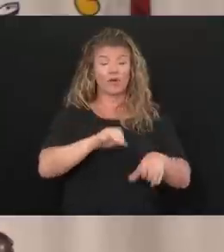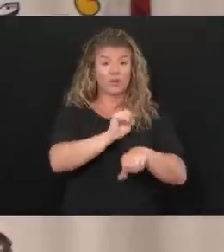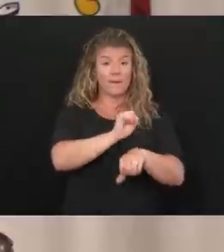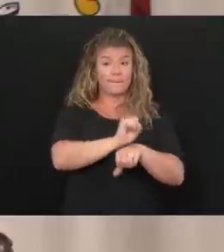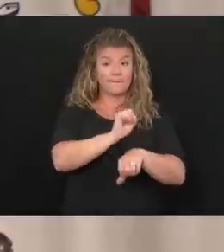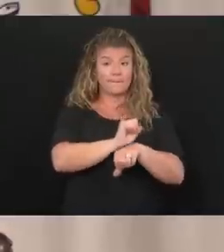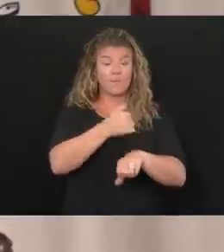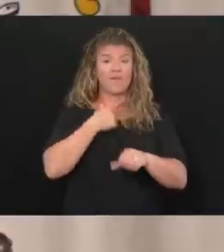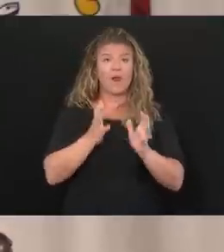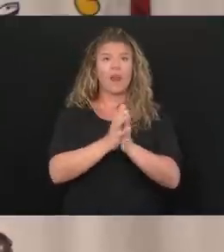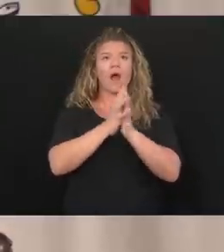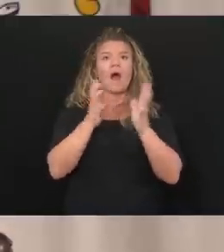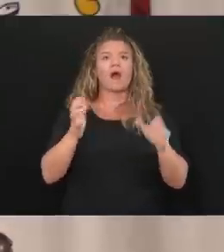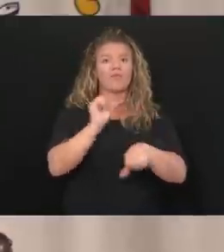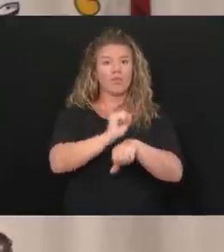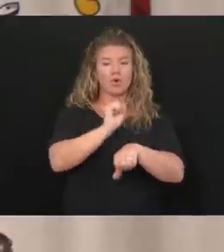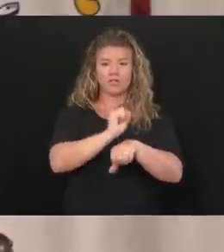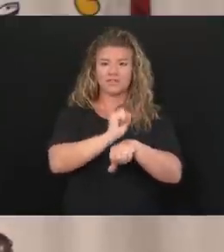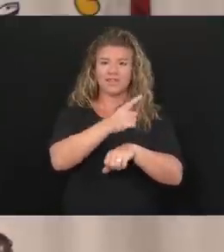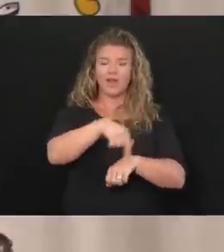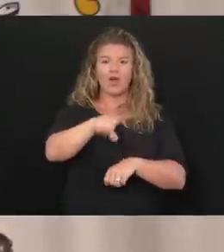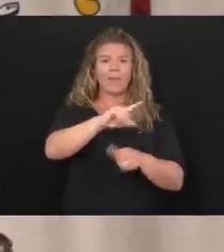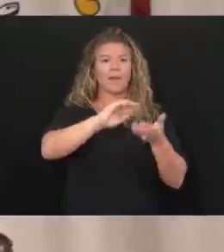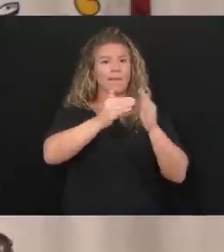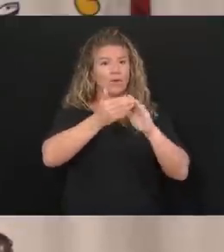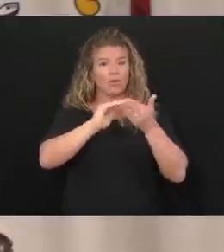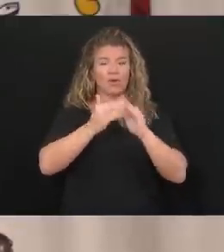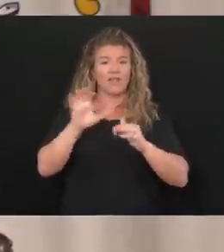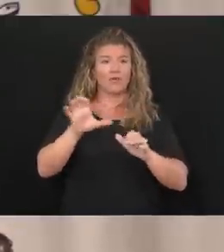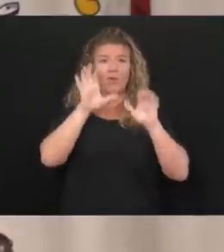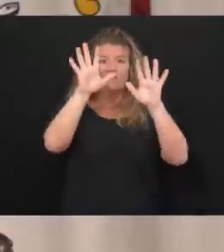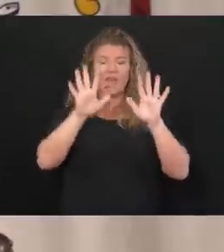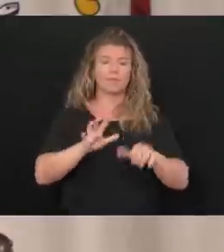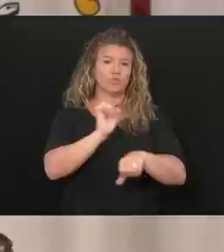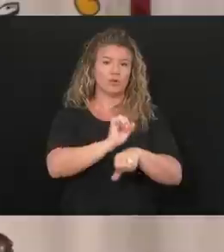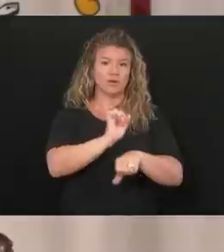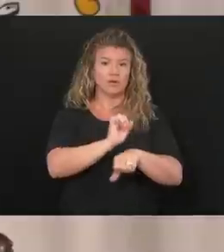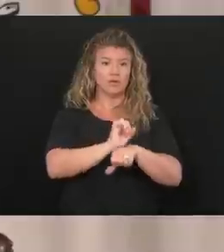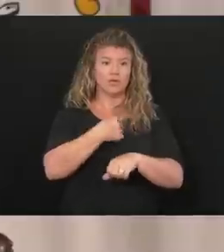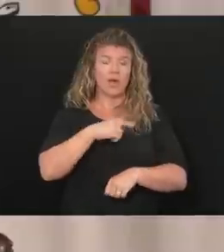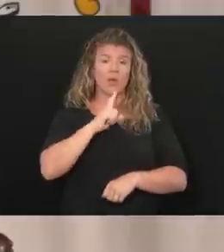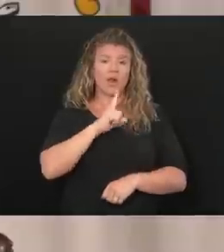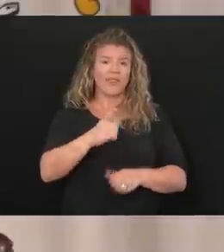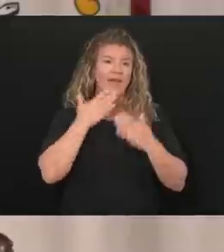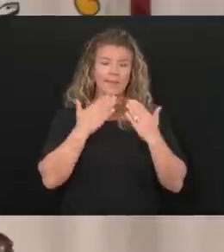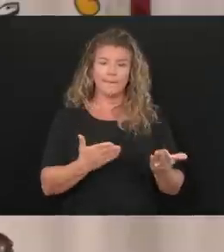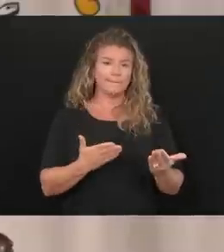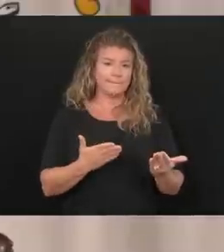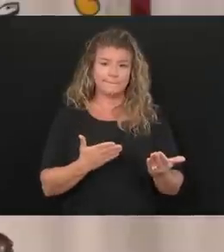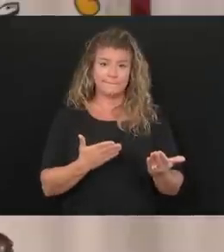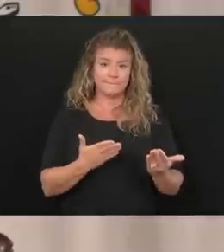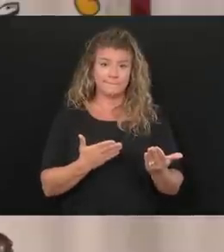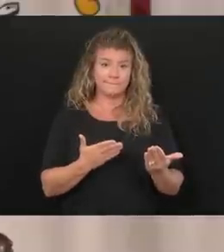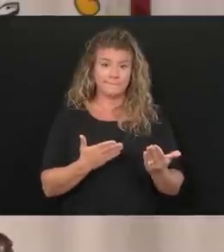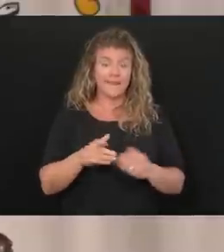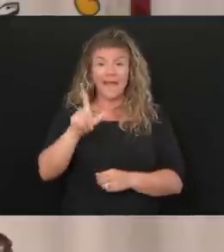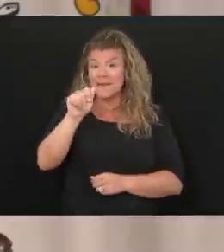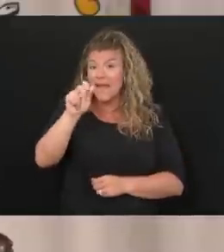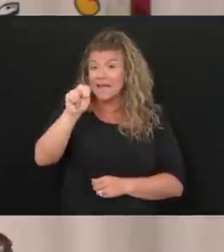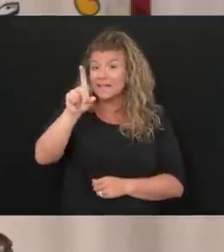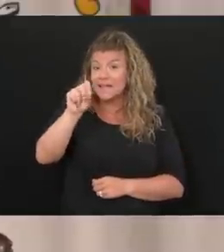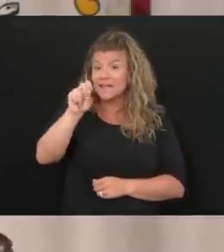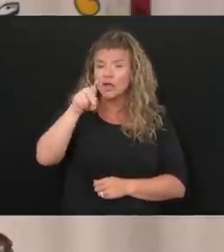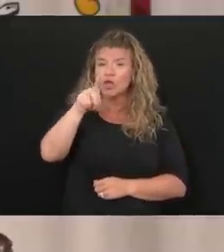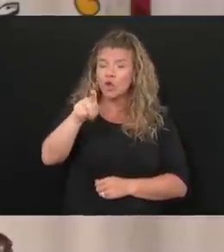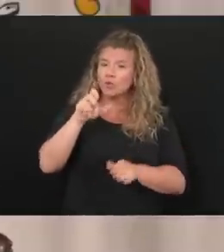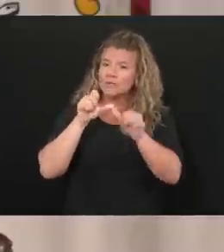of workers that are in the foster care community that are doing absolutely fabulous work, so I thank them, and Landon, you just